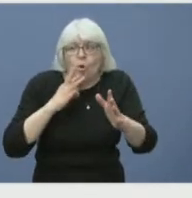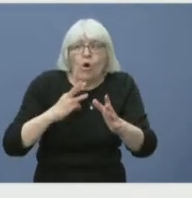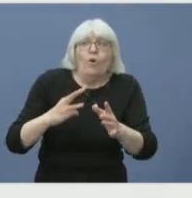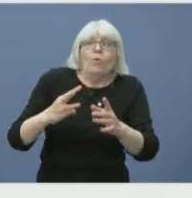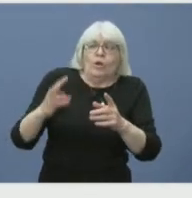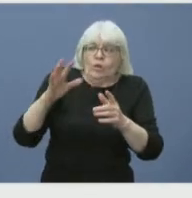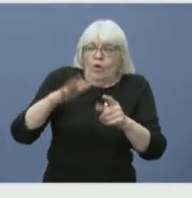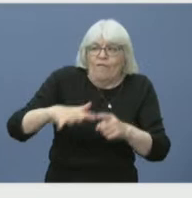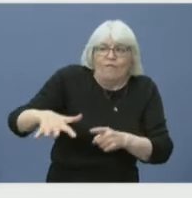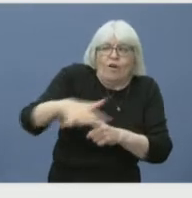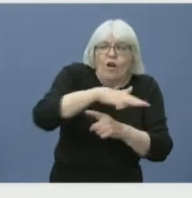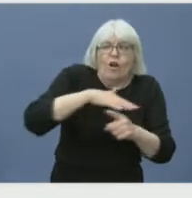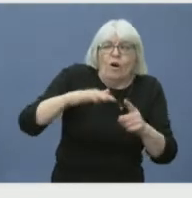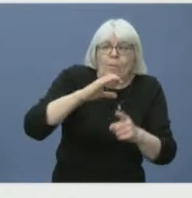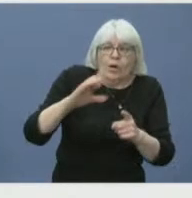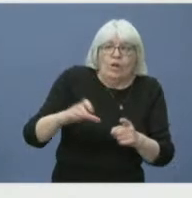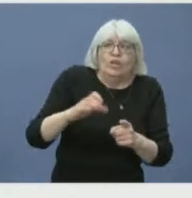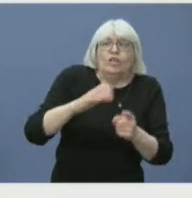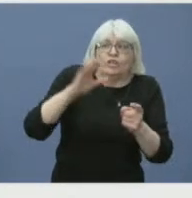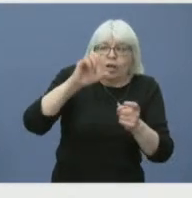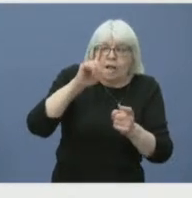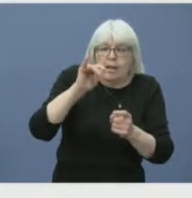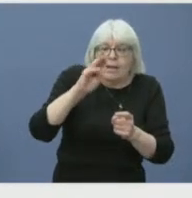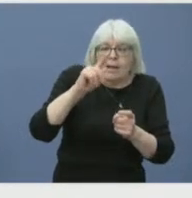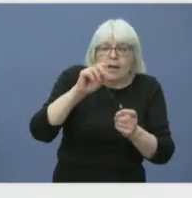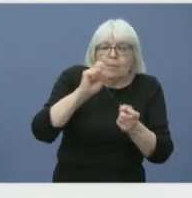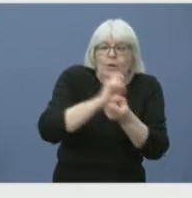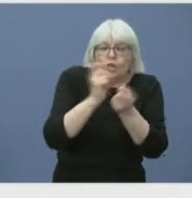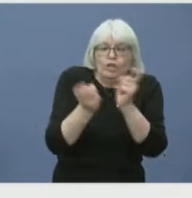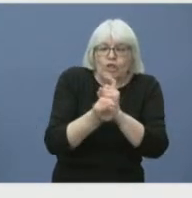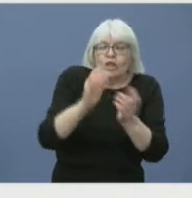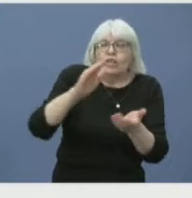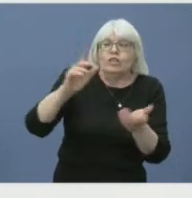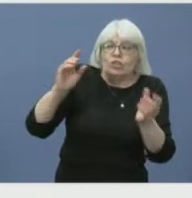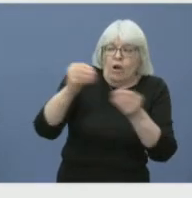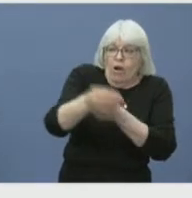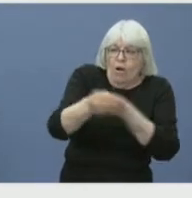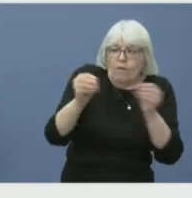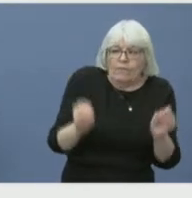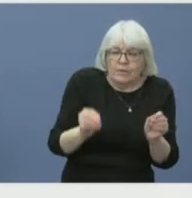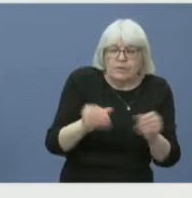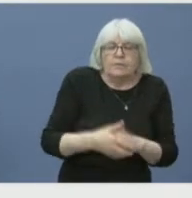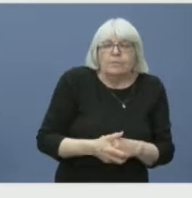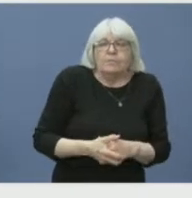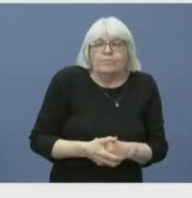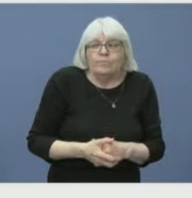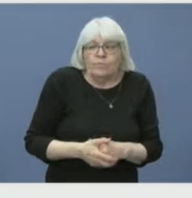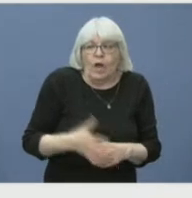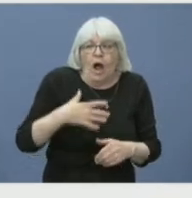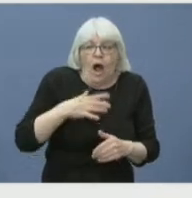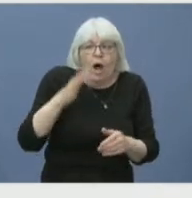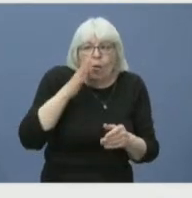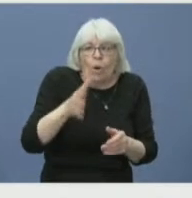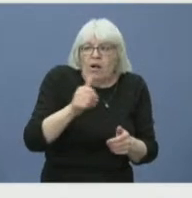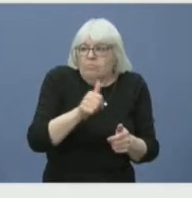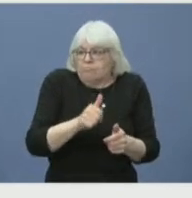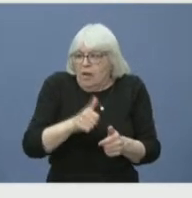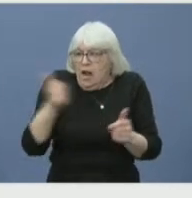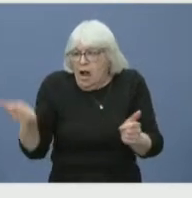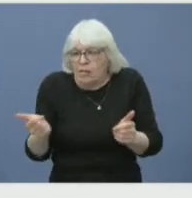Change Regional Offices. However, we are working towards securing local pickup locations for both municipalities.